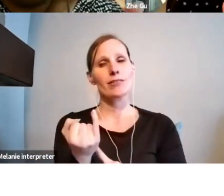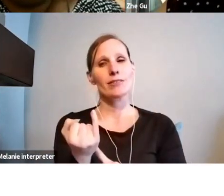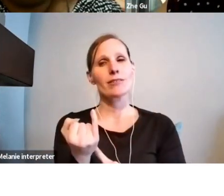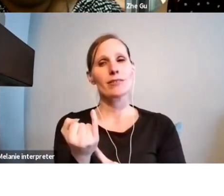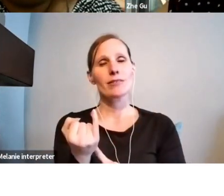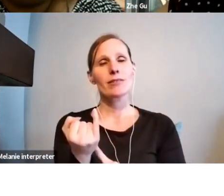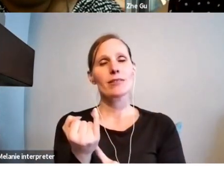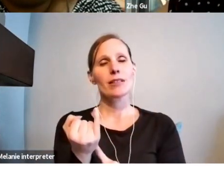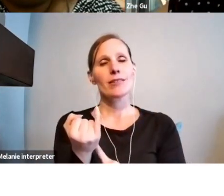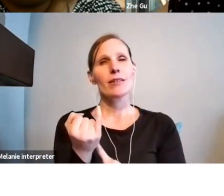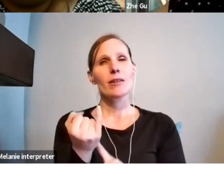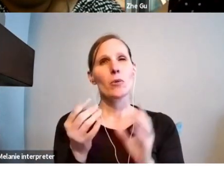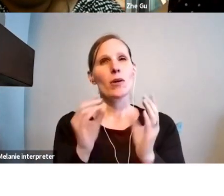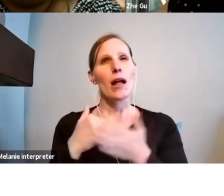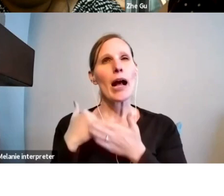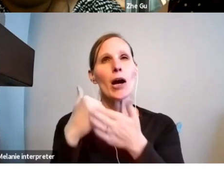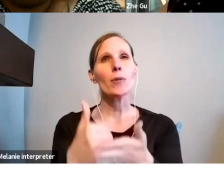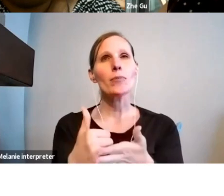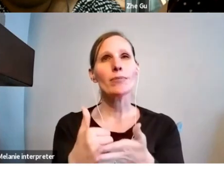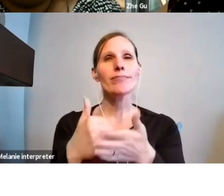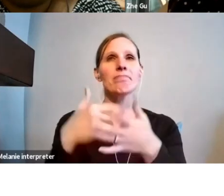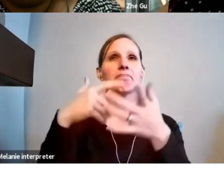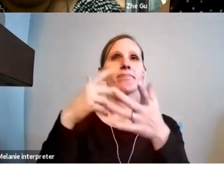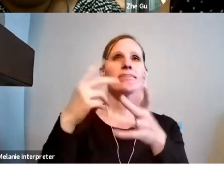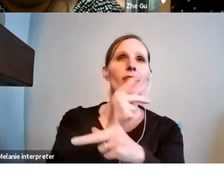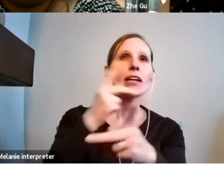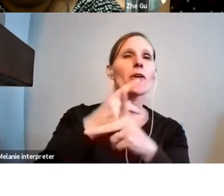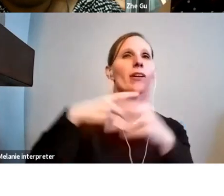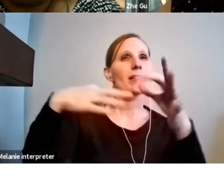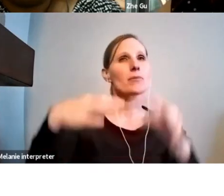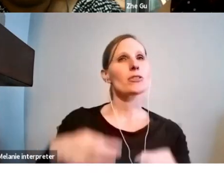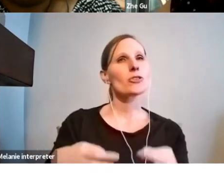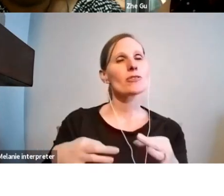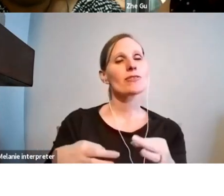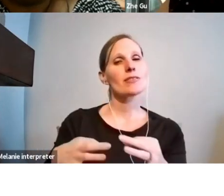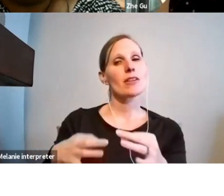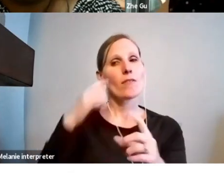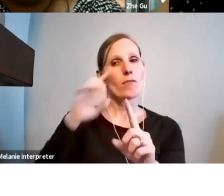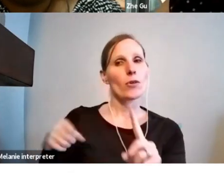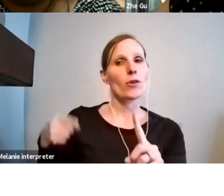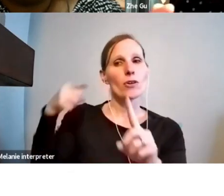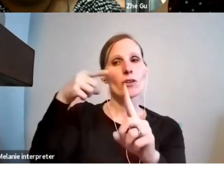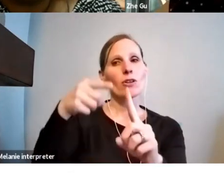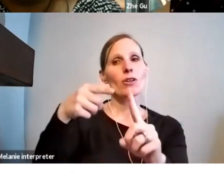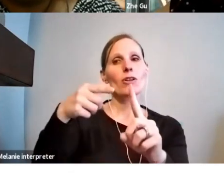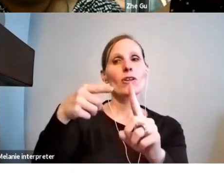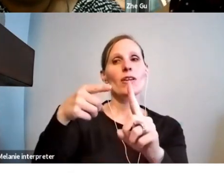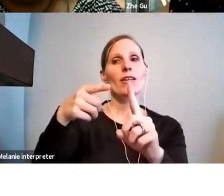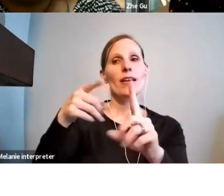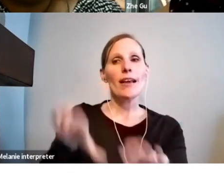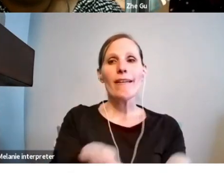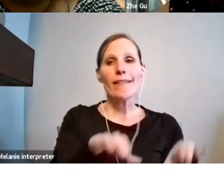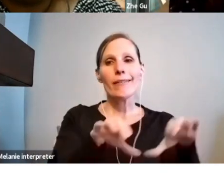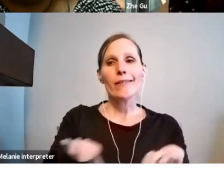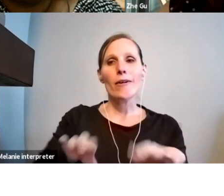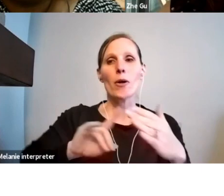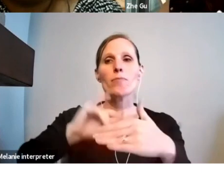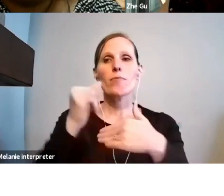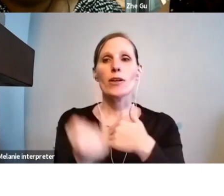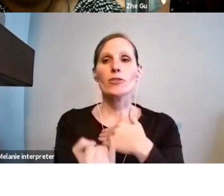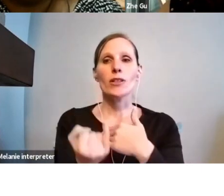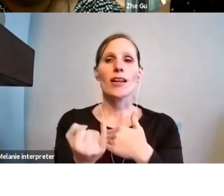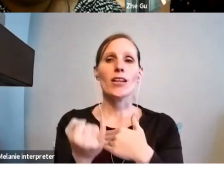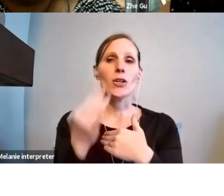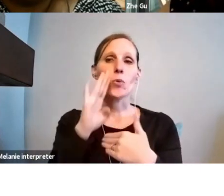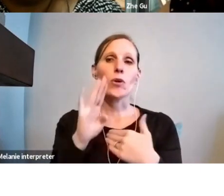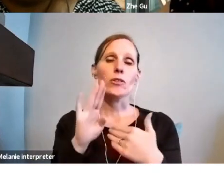coming up then with a description of the particular set of activities or an initiative that you might want to come